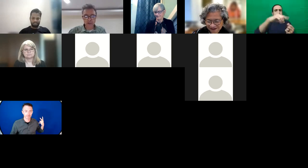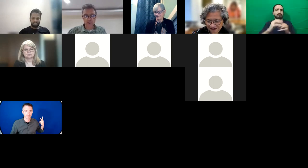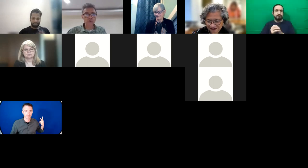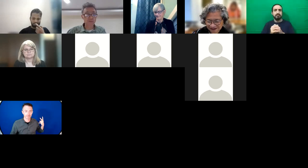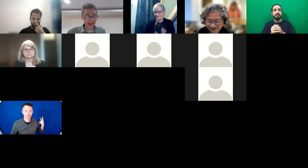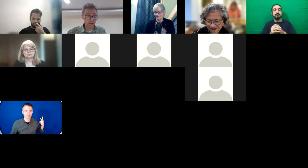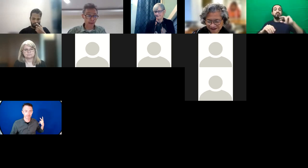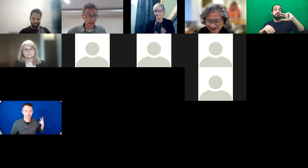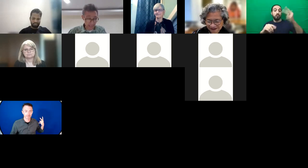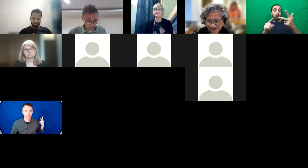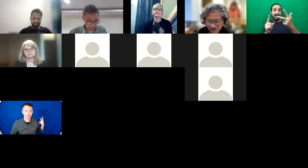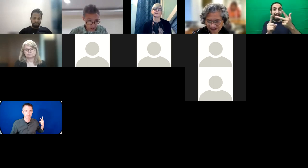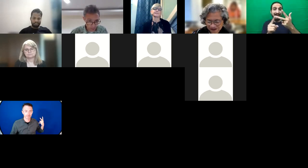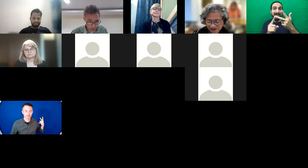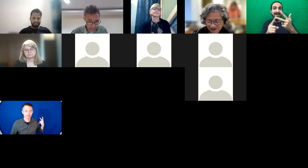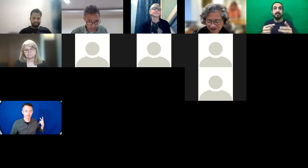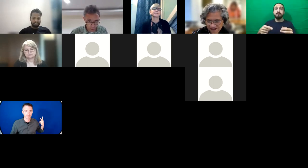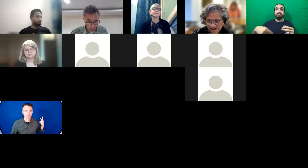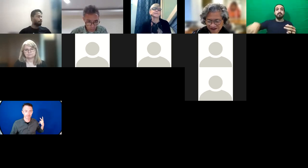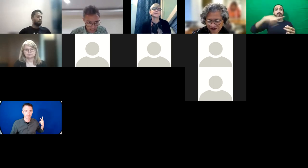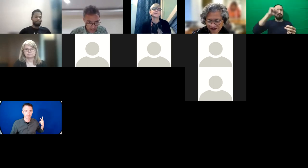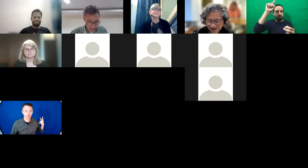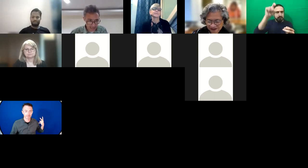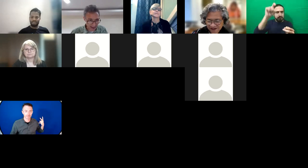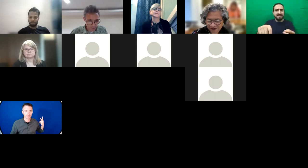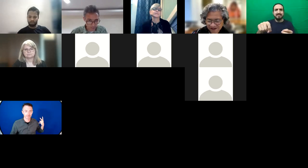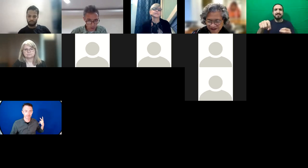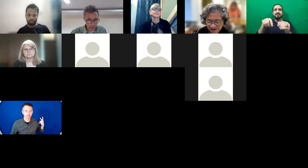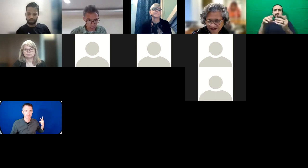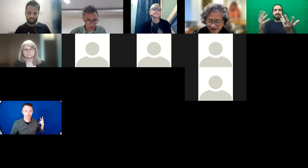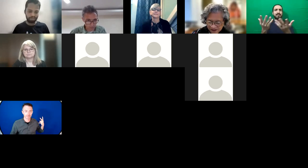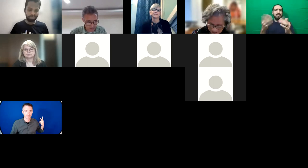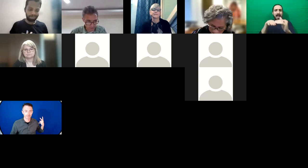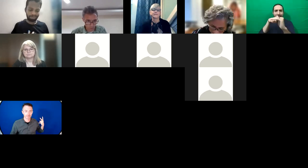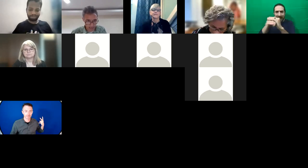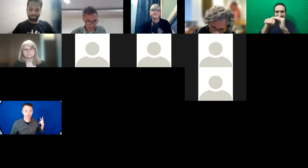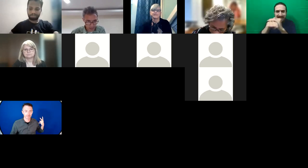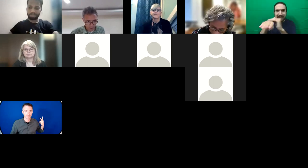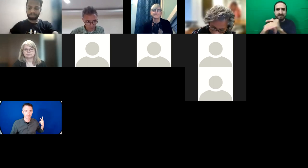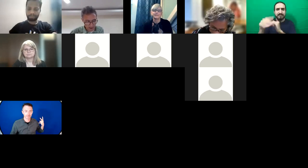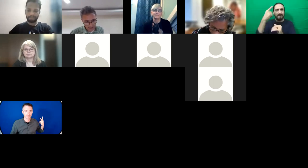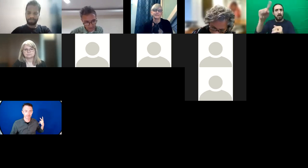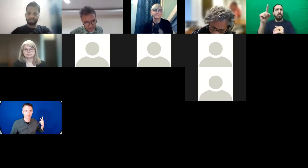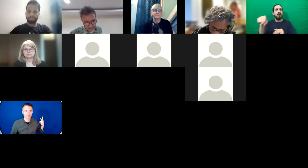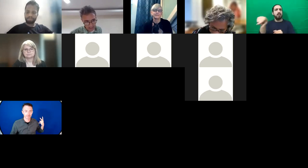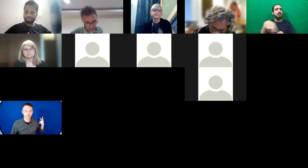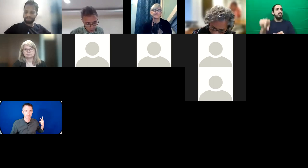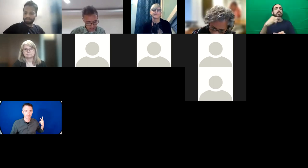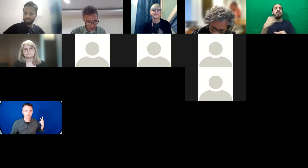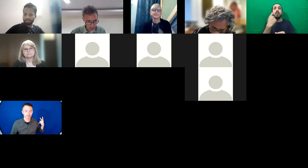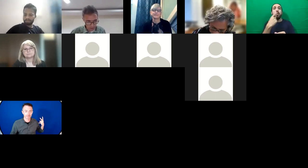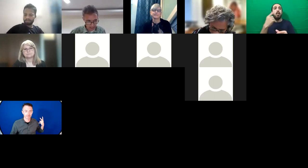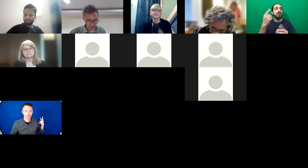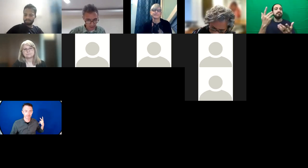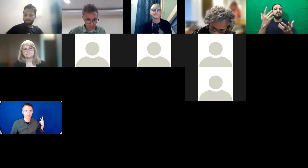of actors who develop adaptation projects. So we need to think out of the box and come up with different ways of providing finance to